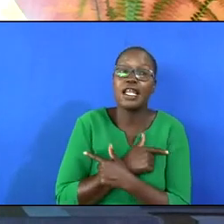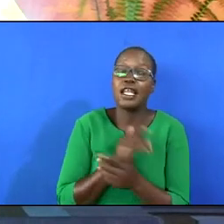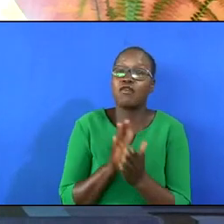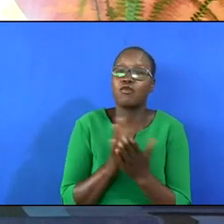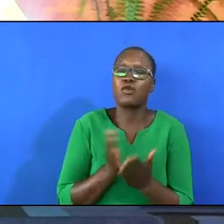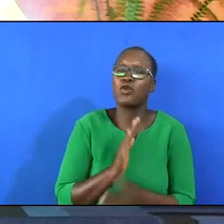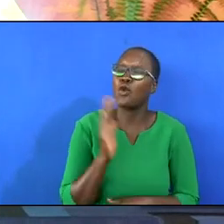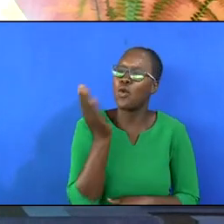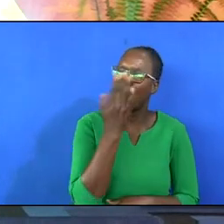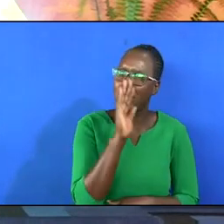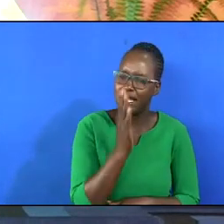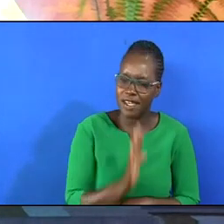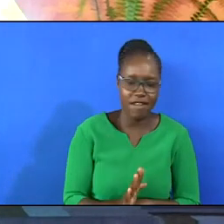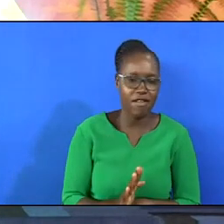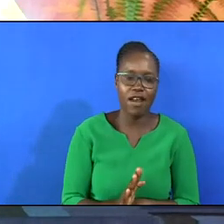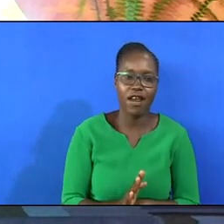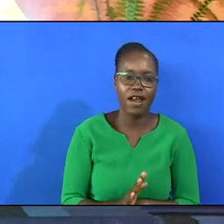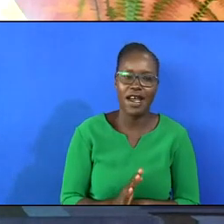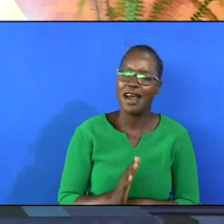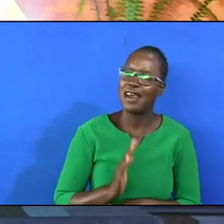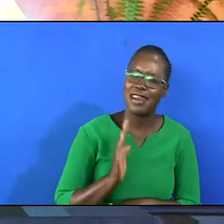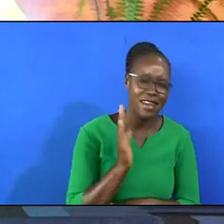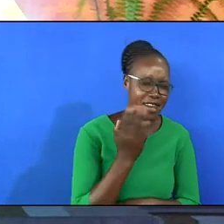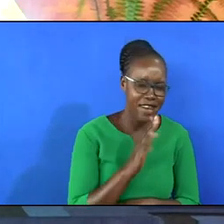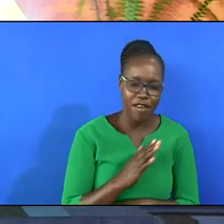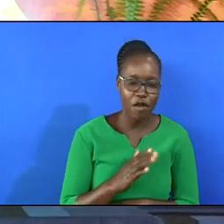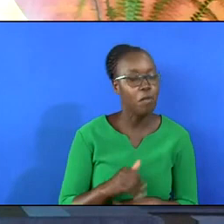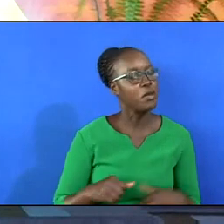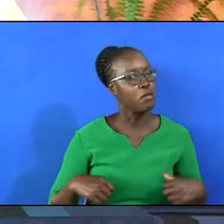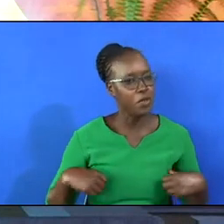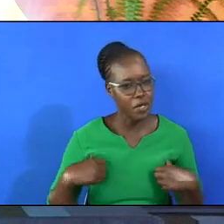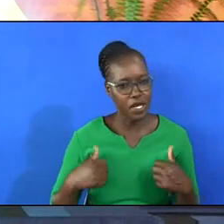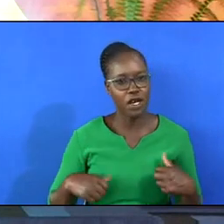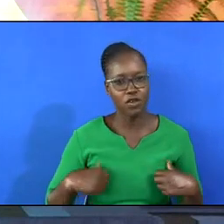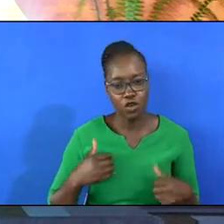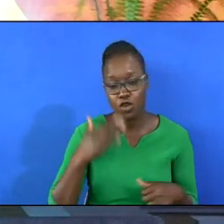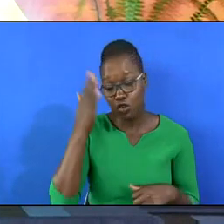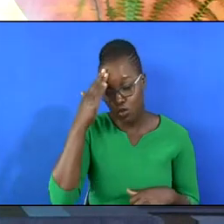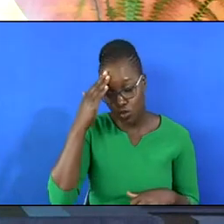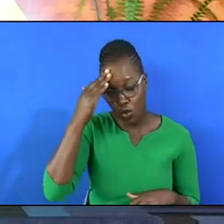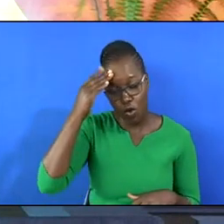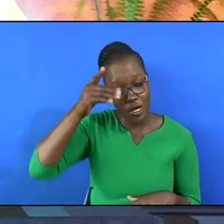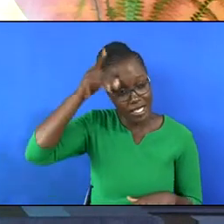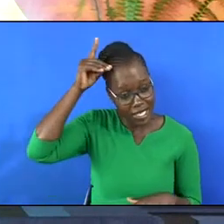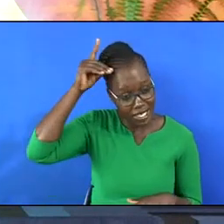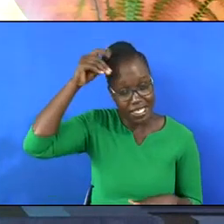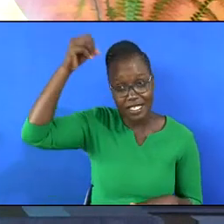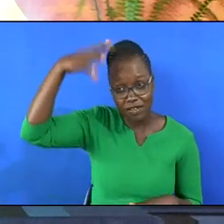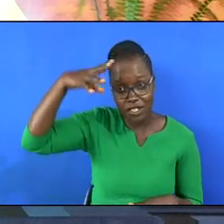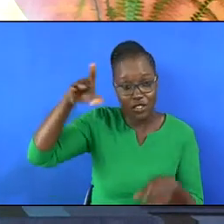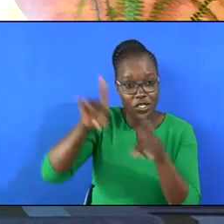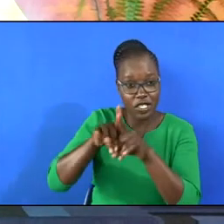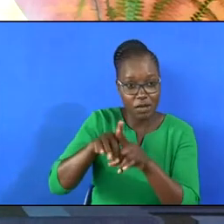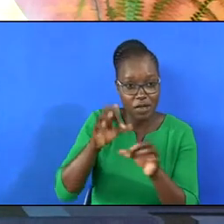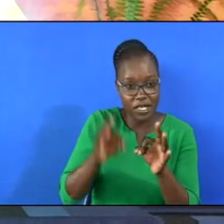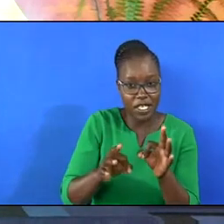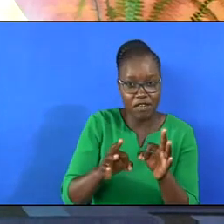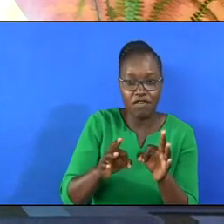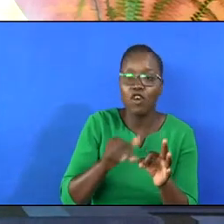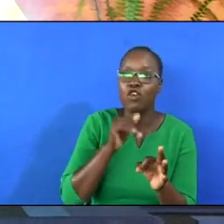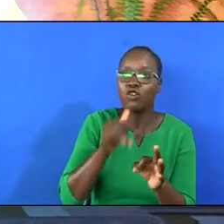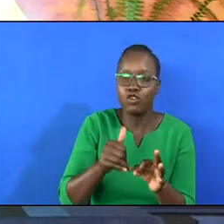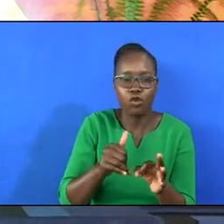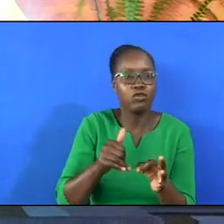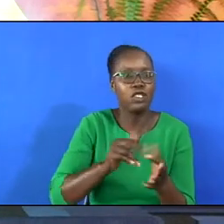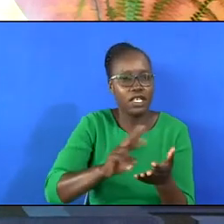You will never, you can never boast to know Daniel and Revelation if your understanding of